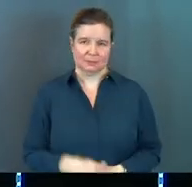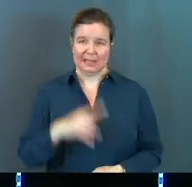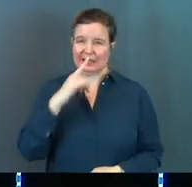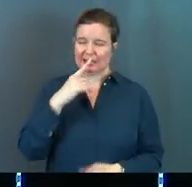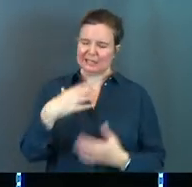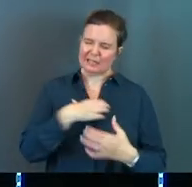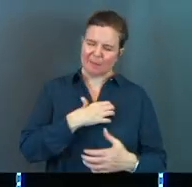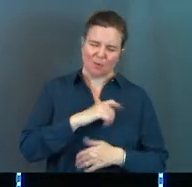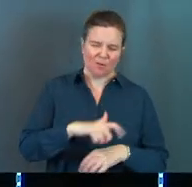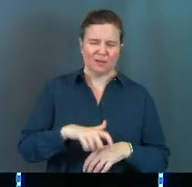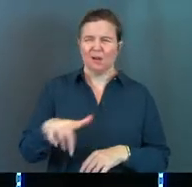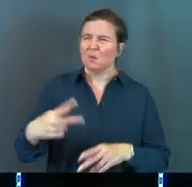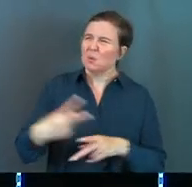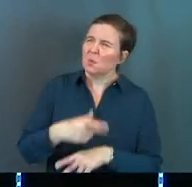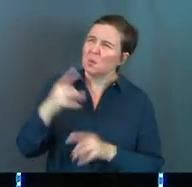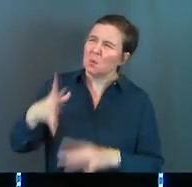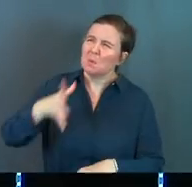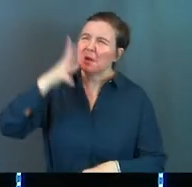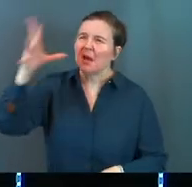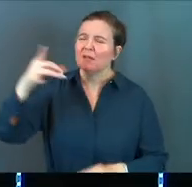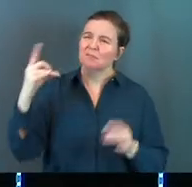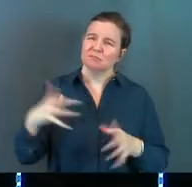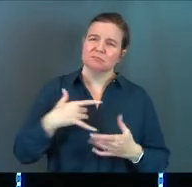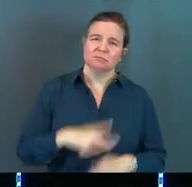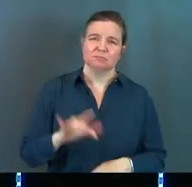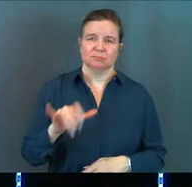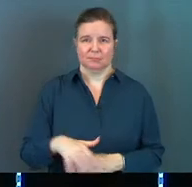They told us daily how bad we were.